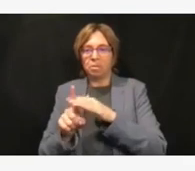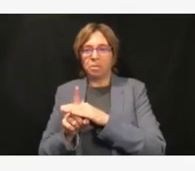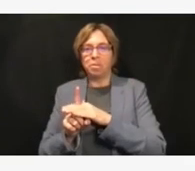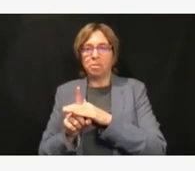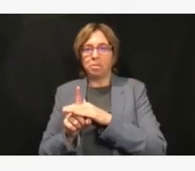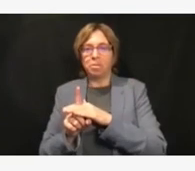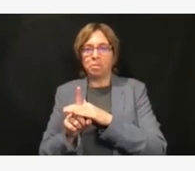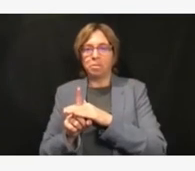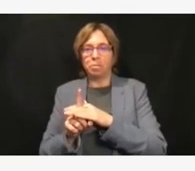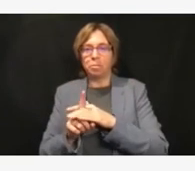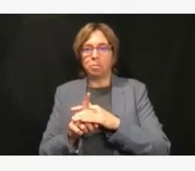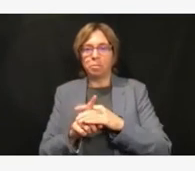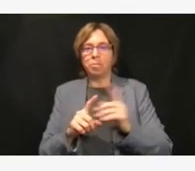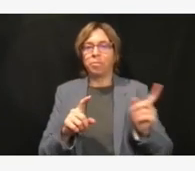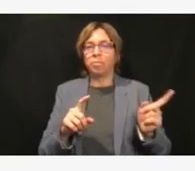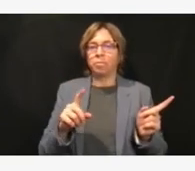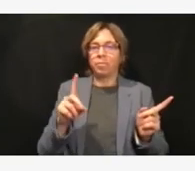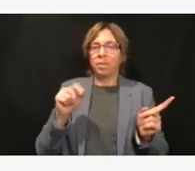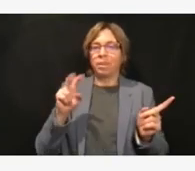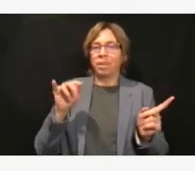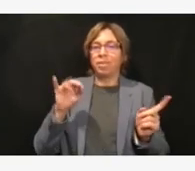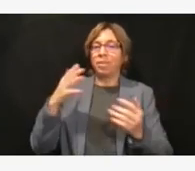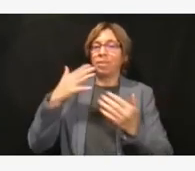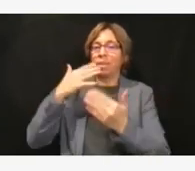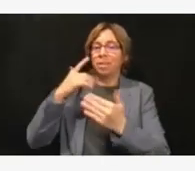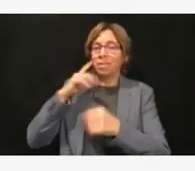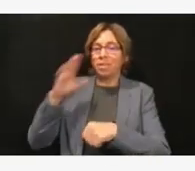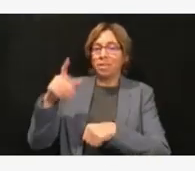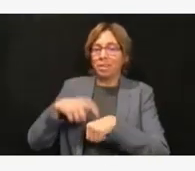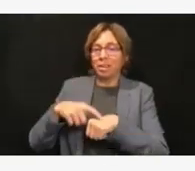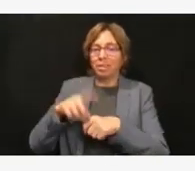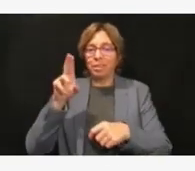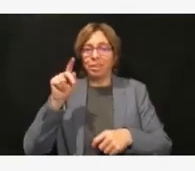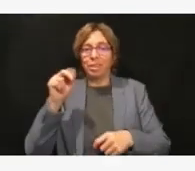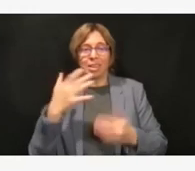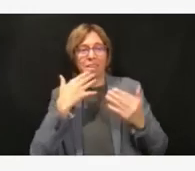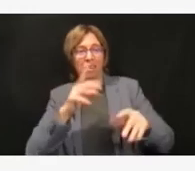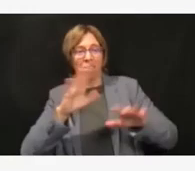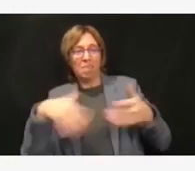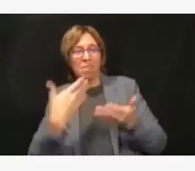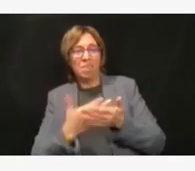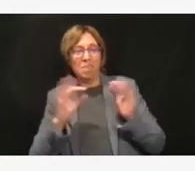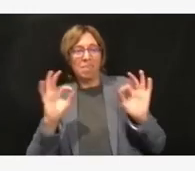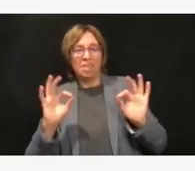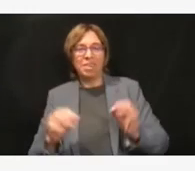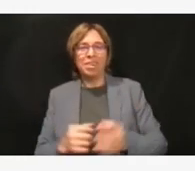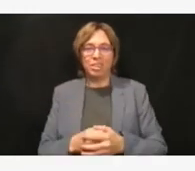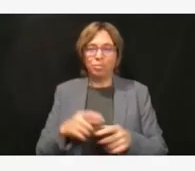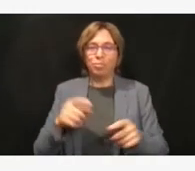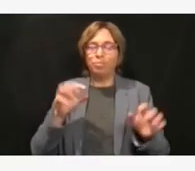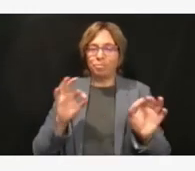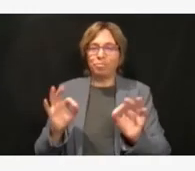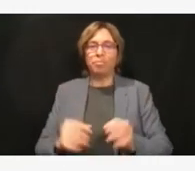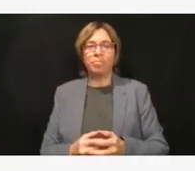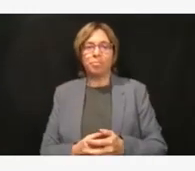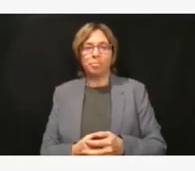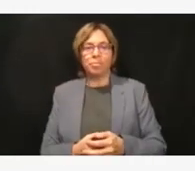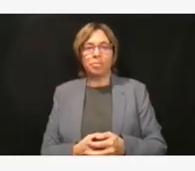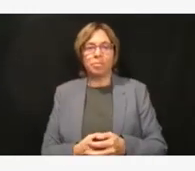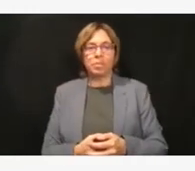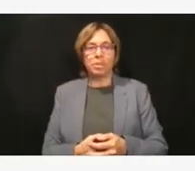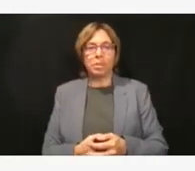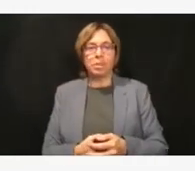So, seeing that we don't have any more questions, we're going to wrap up for today. We'll plan another media briefing next week